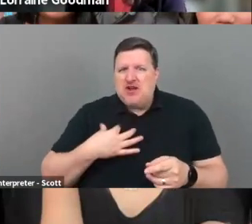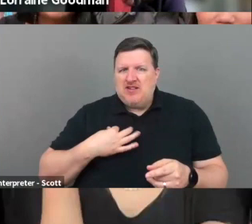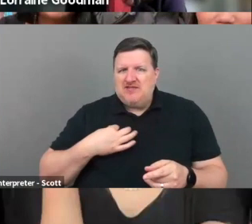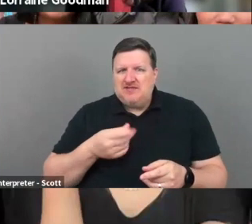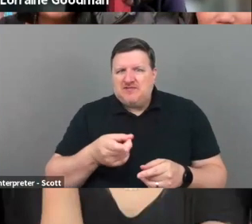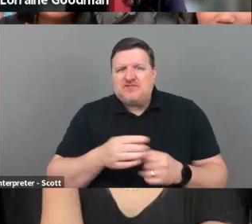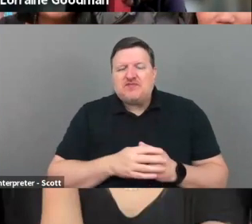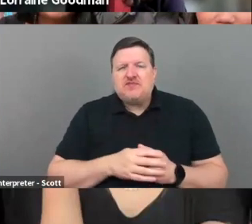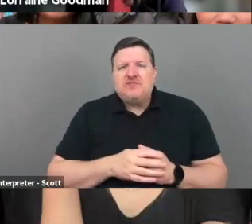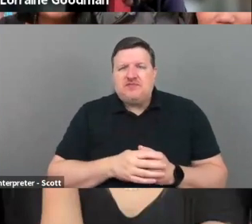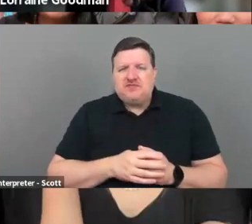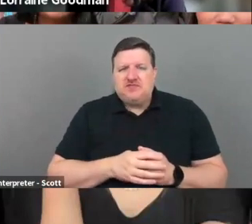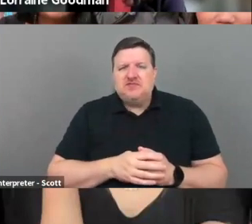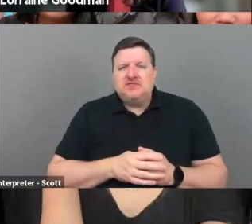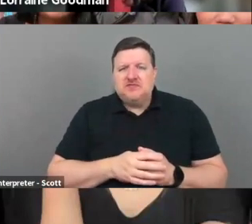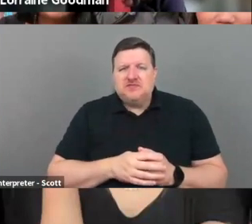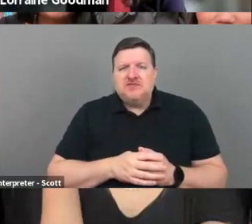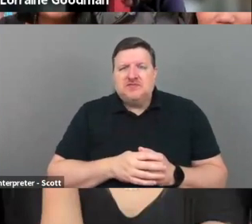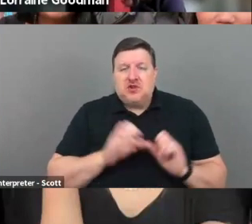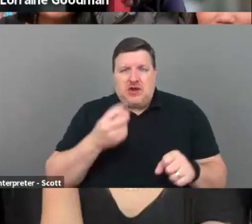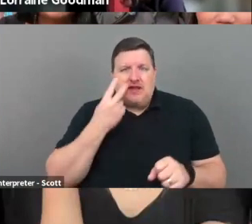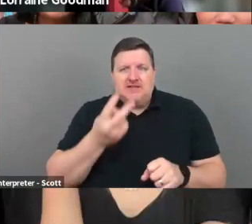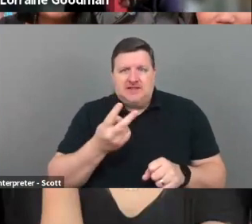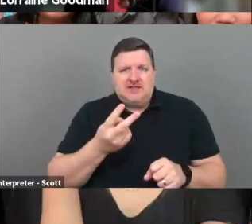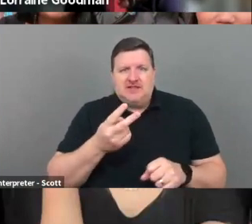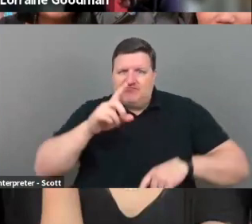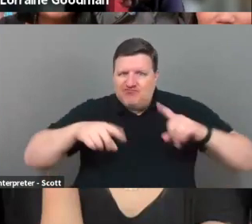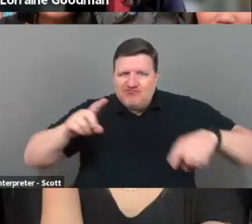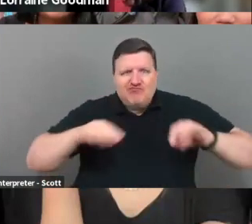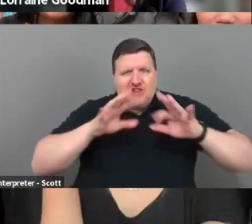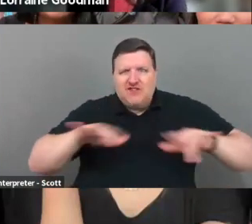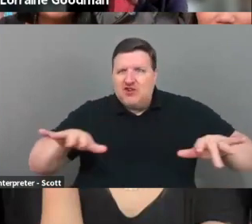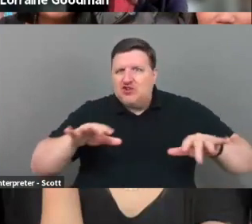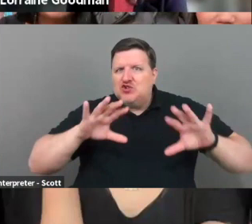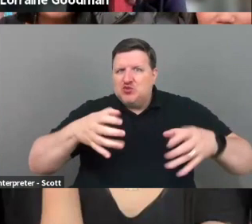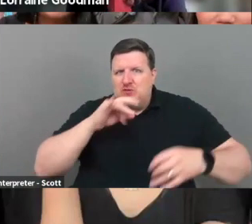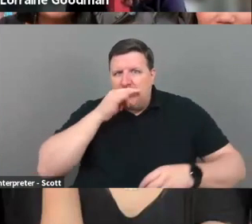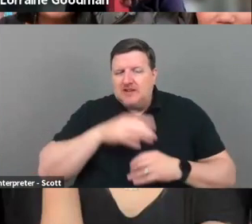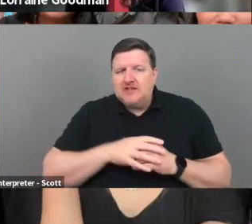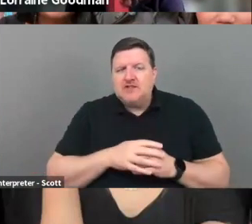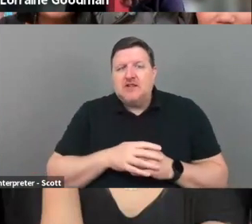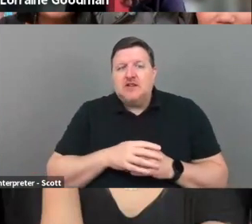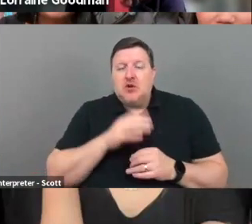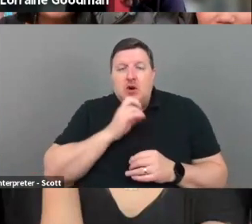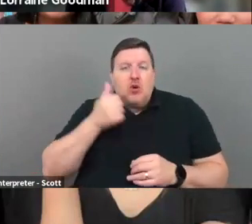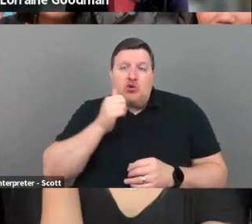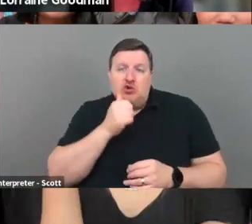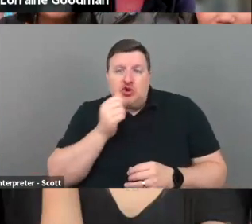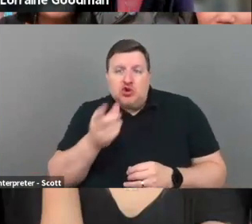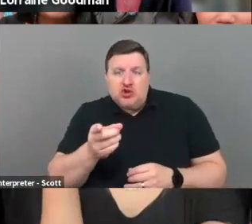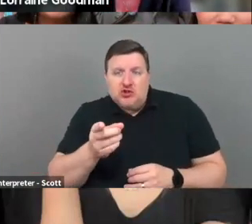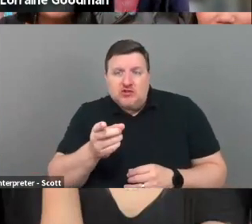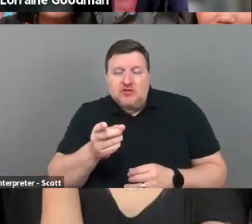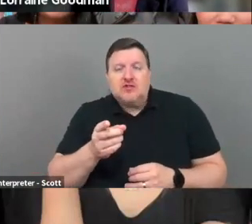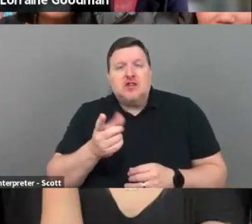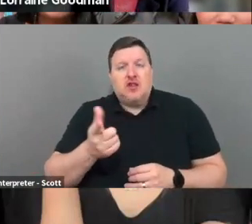to, um, and, and you can see that we have a very diverse group of kids to our older girls, um, who are in